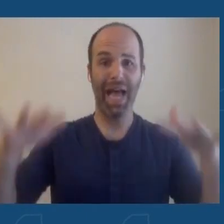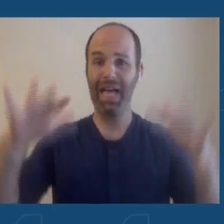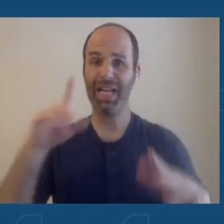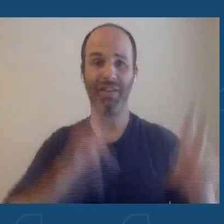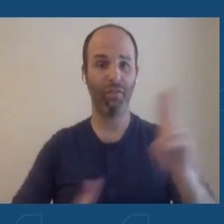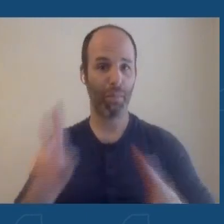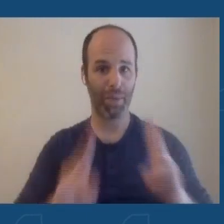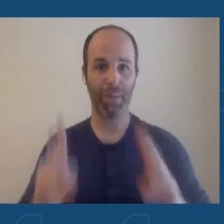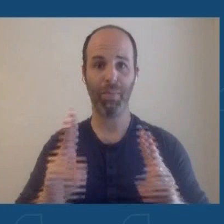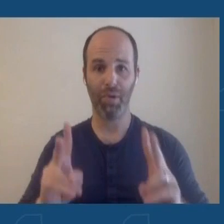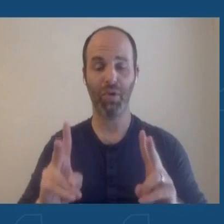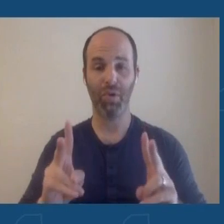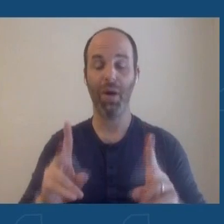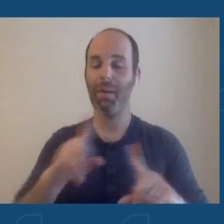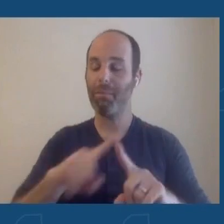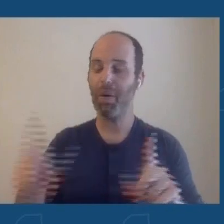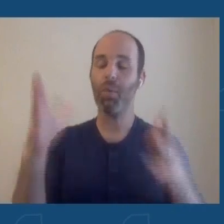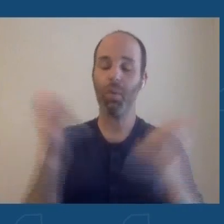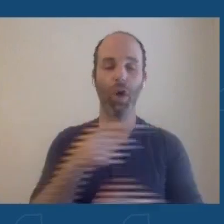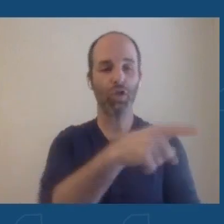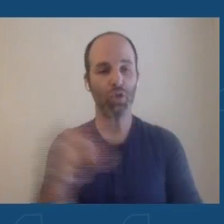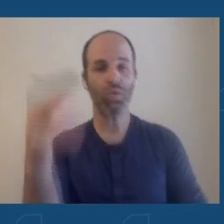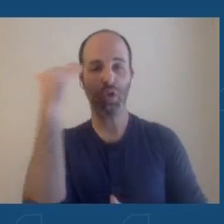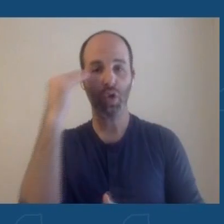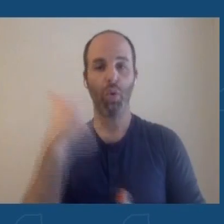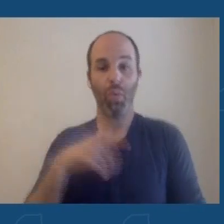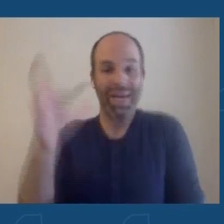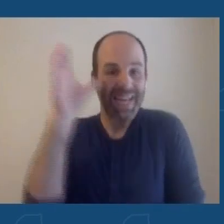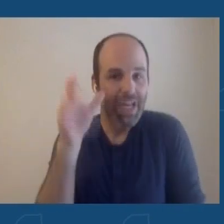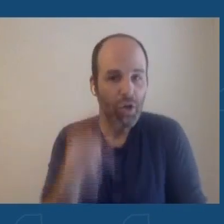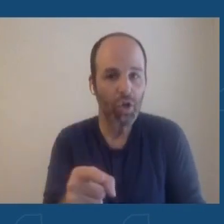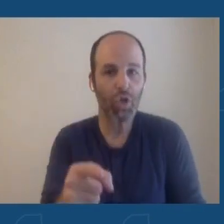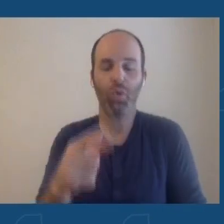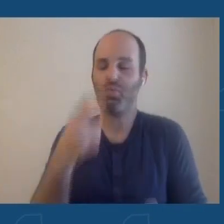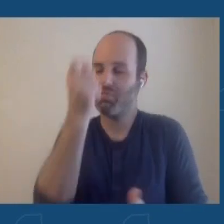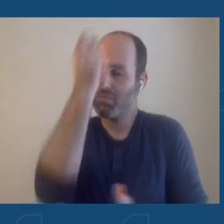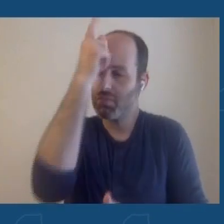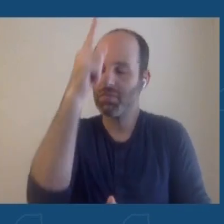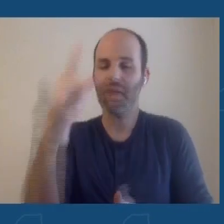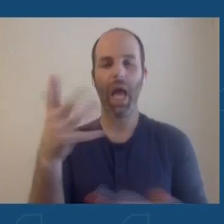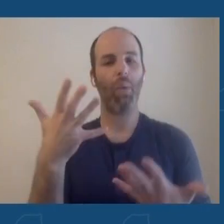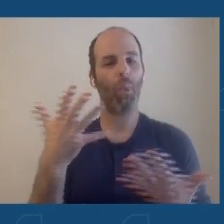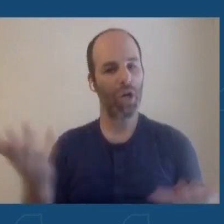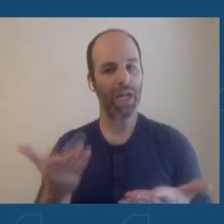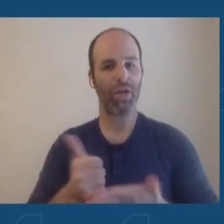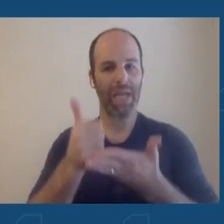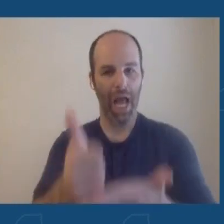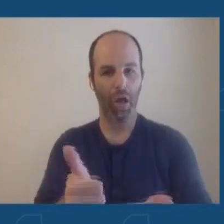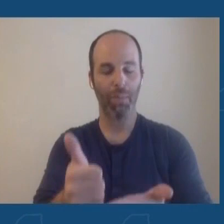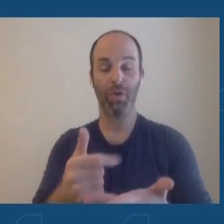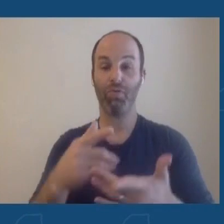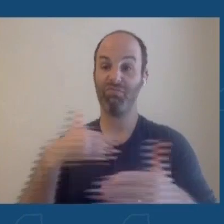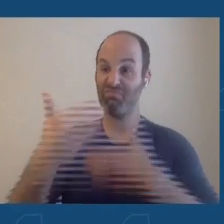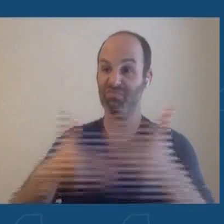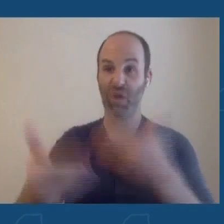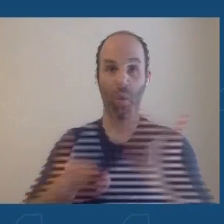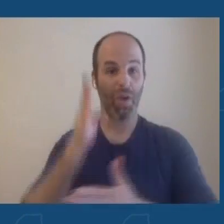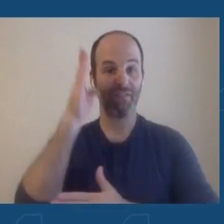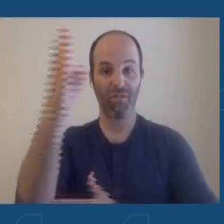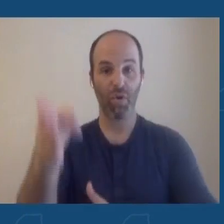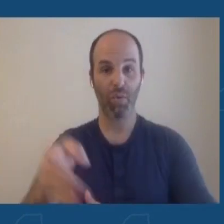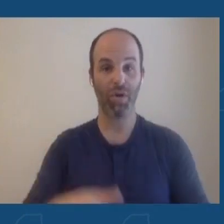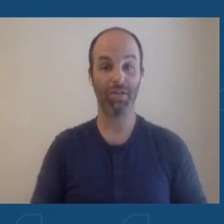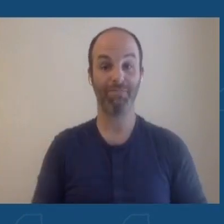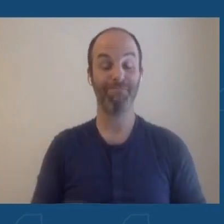to know we hear them, we understand what they're going through, and we're going to be there to help them as we approach the future. I mentioned stockpiling.